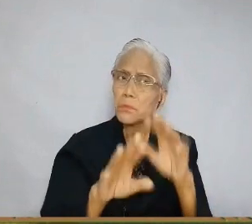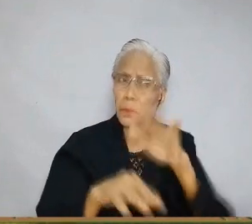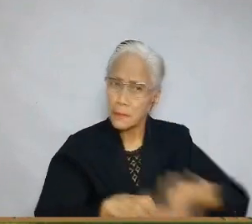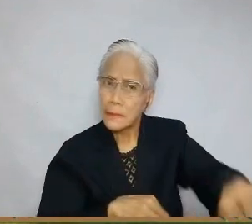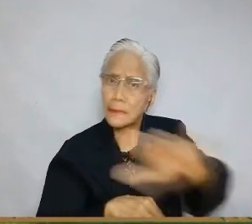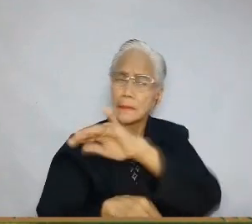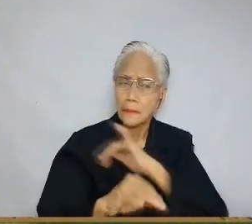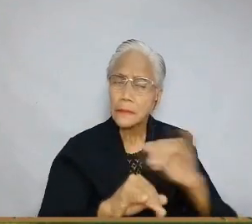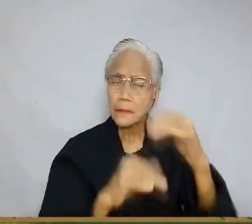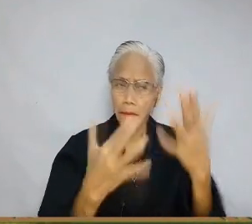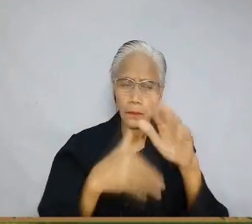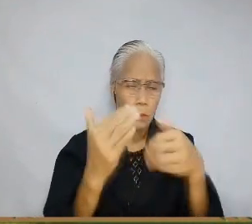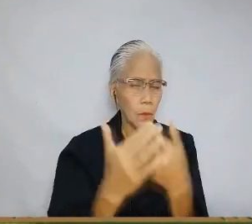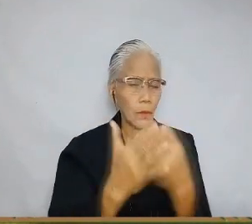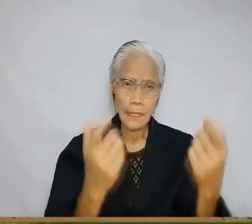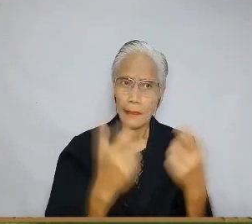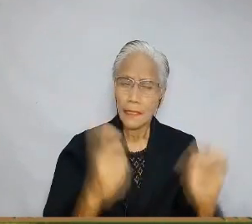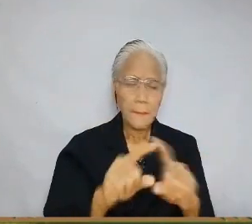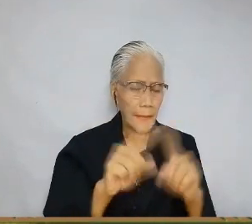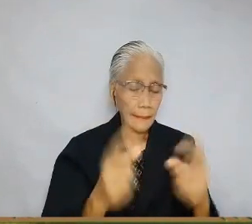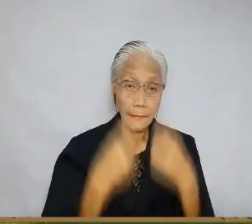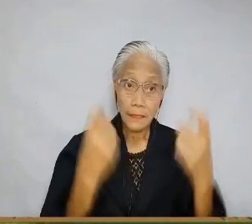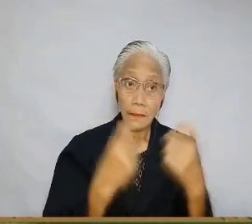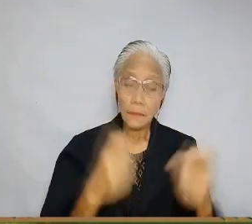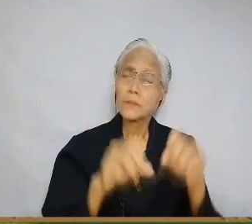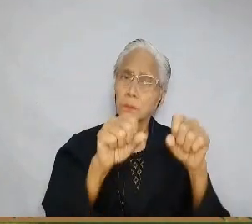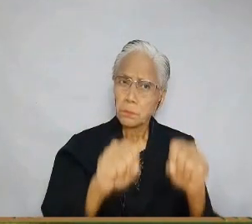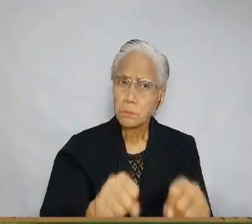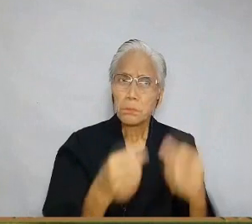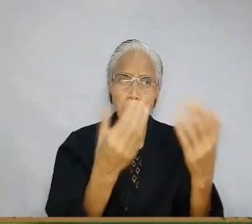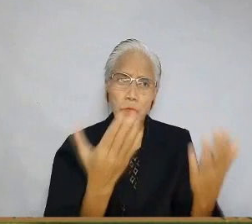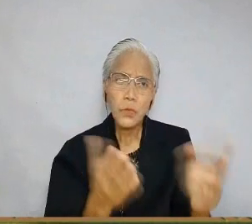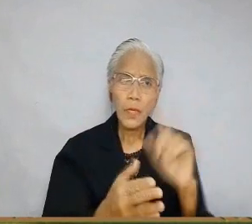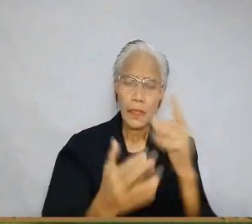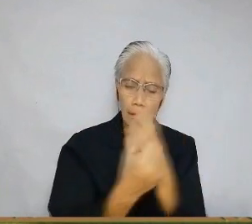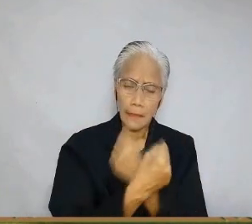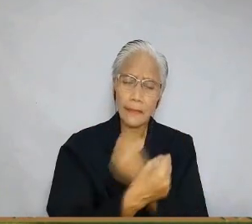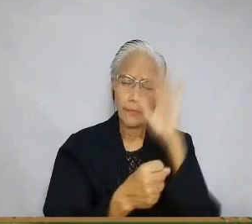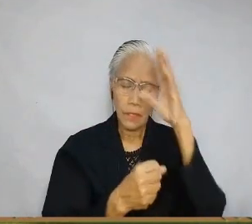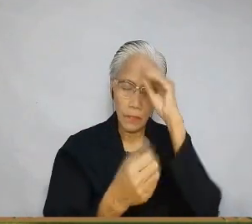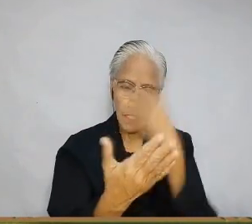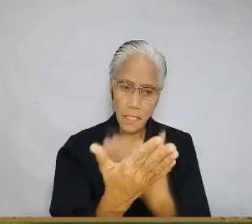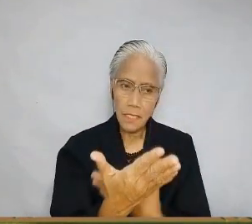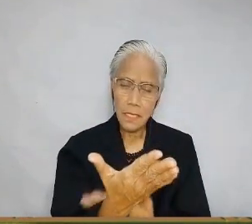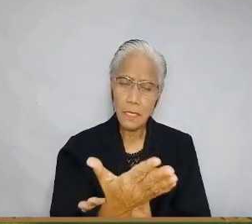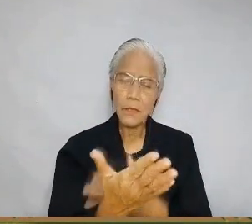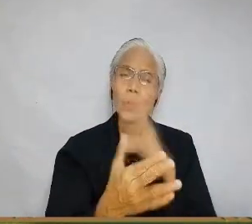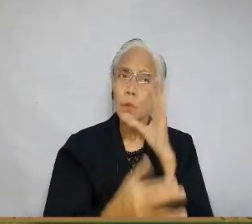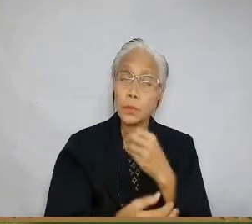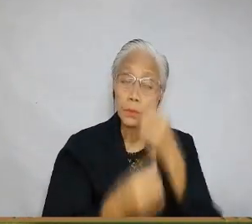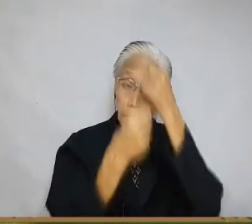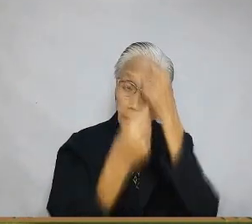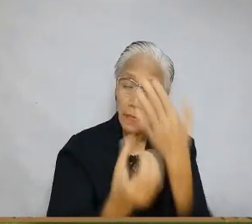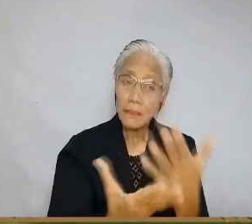like us in all things but sin, so that You might love in us what You loved in Your Son, by whose